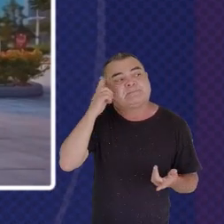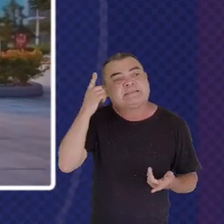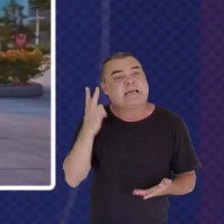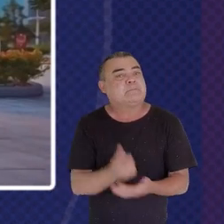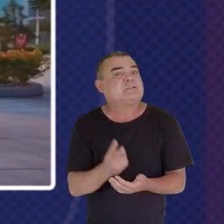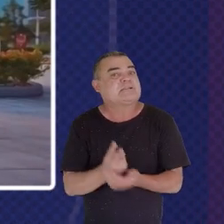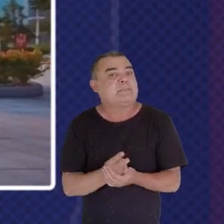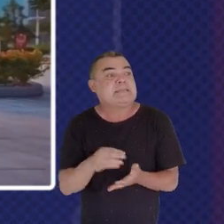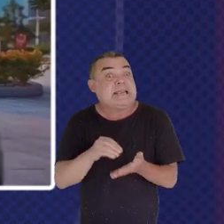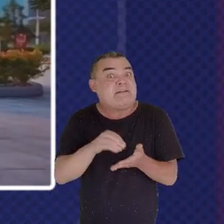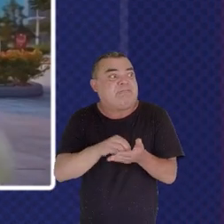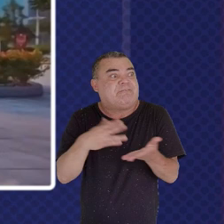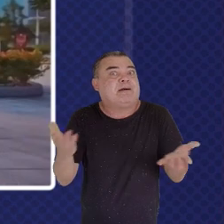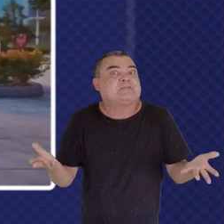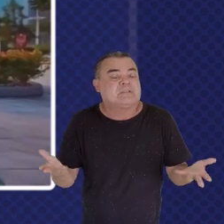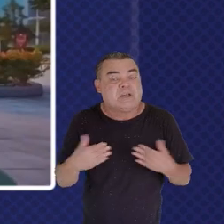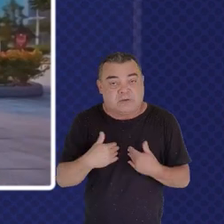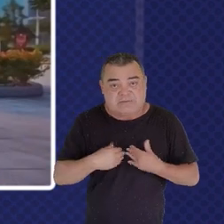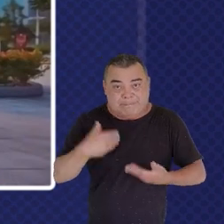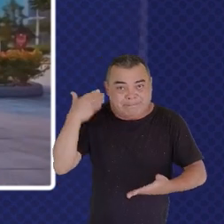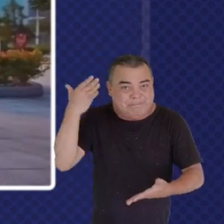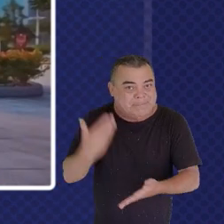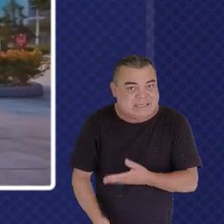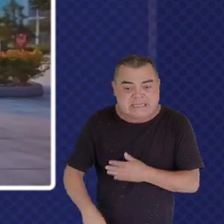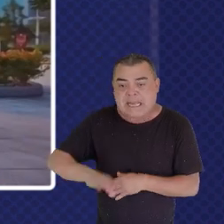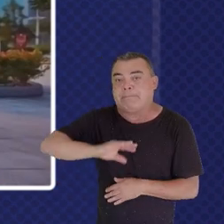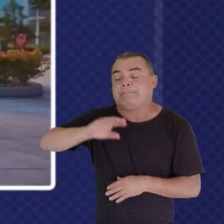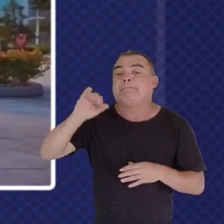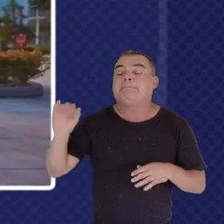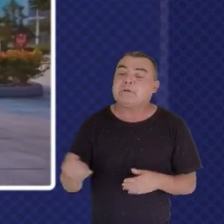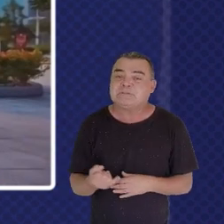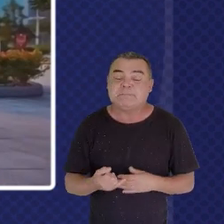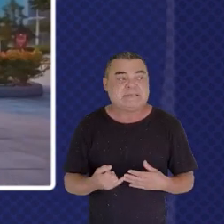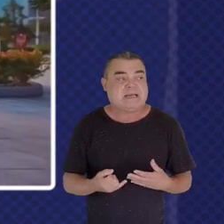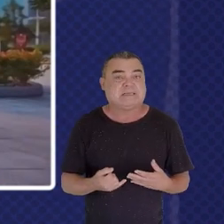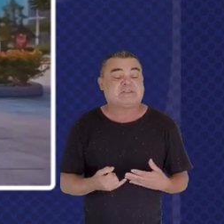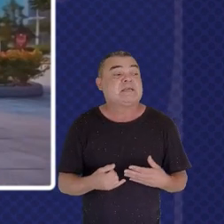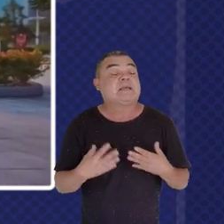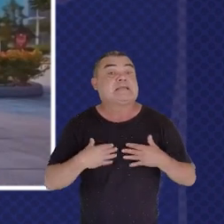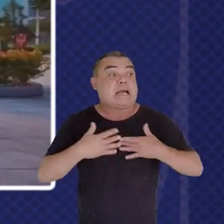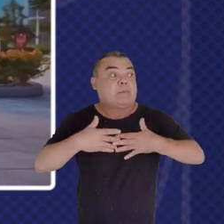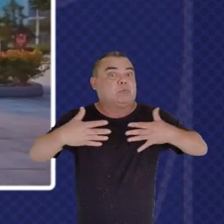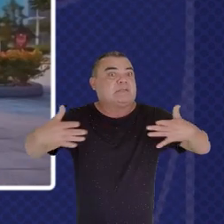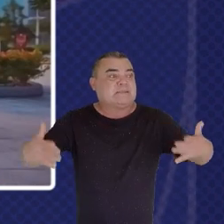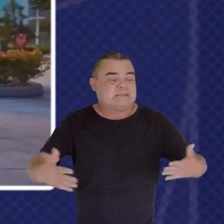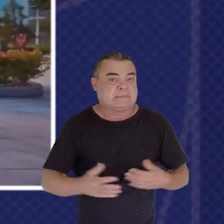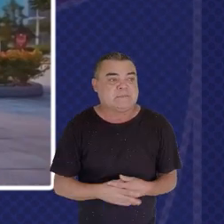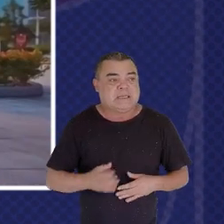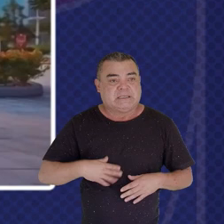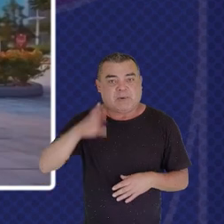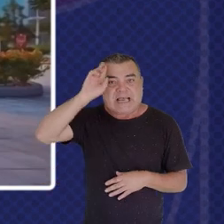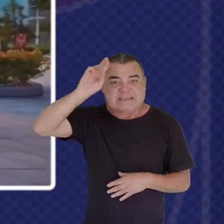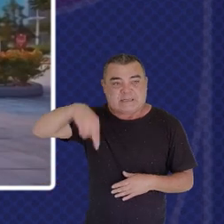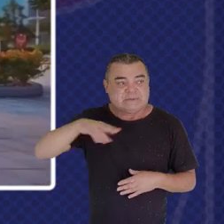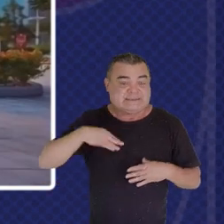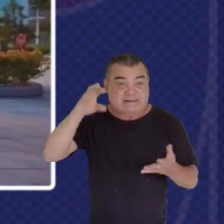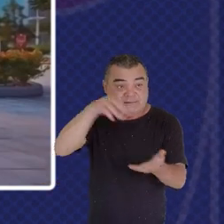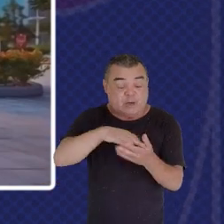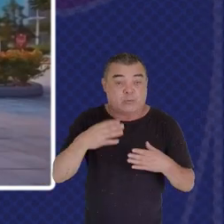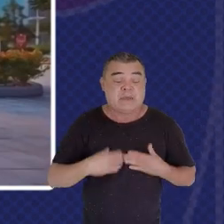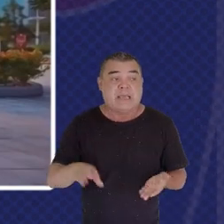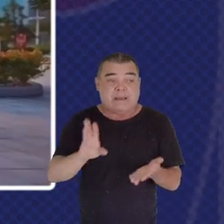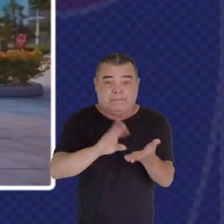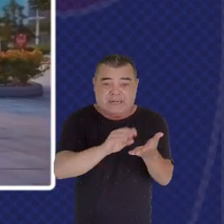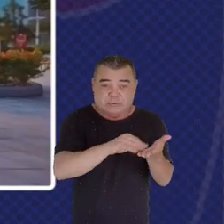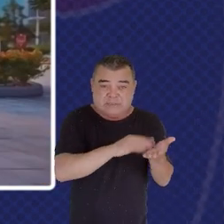think we lose The possible abundance effects That are out there This is a key reason Why in our Personal Data Protection Act We